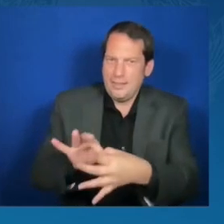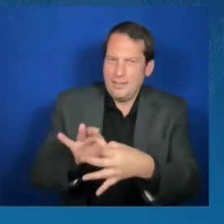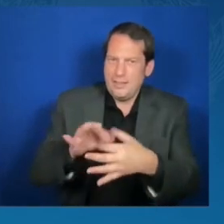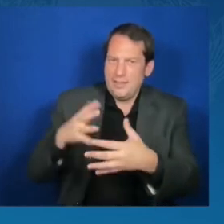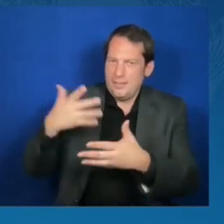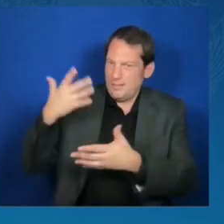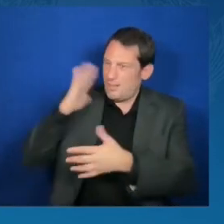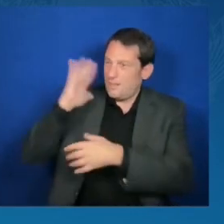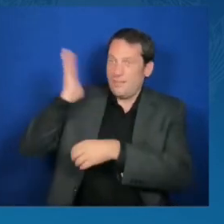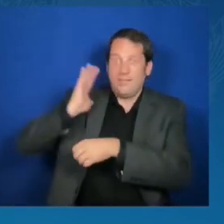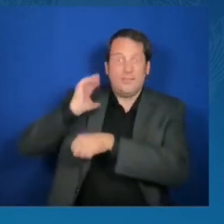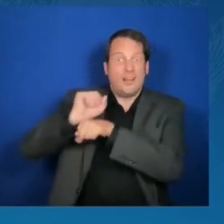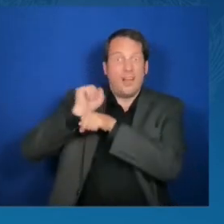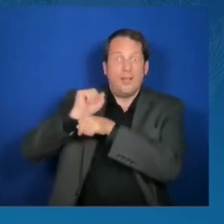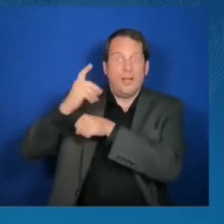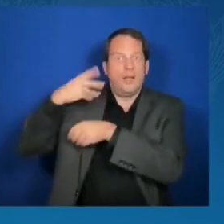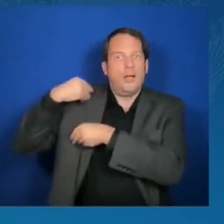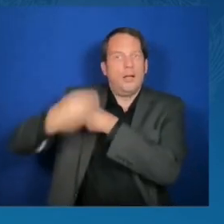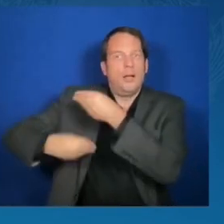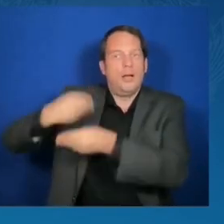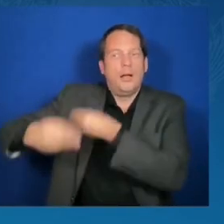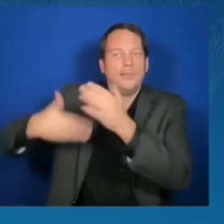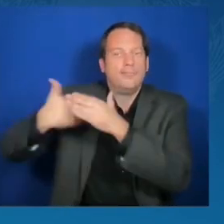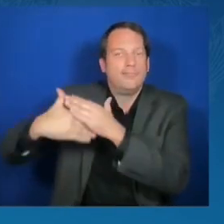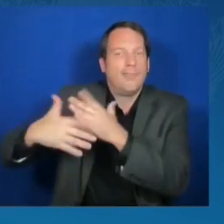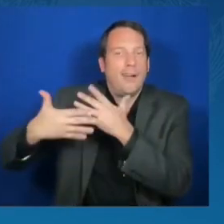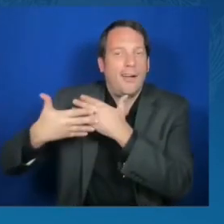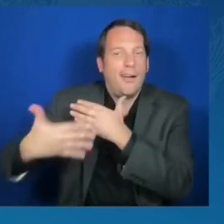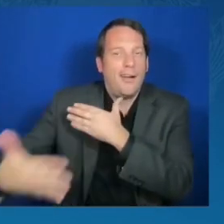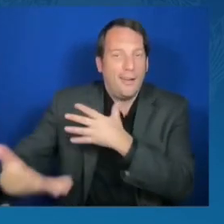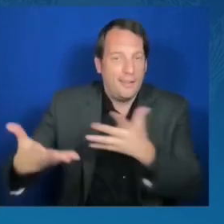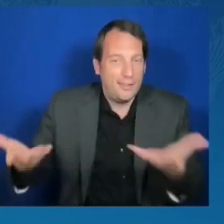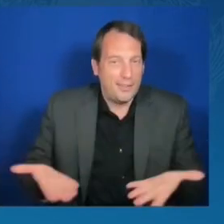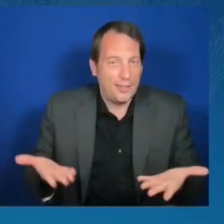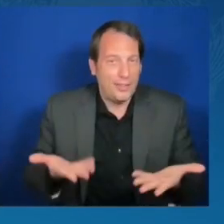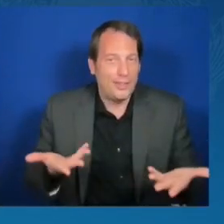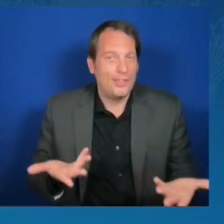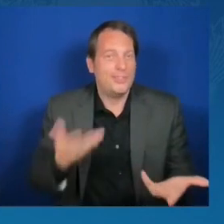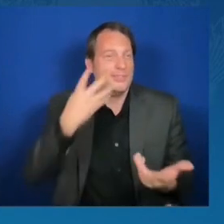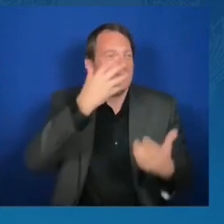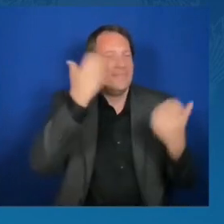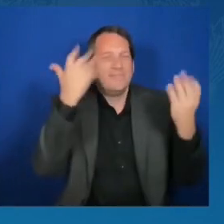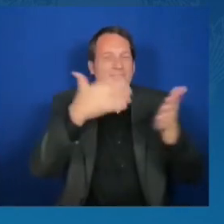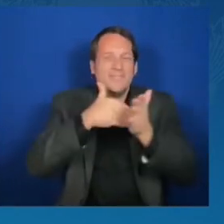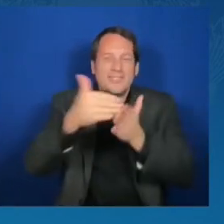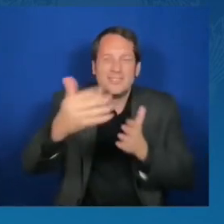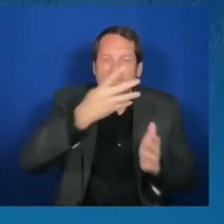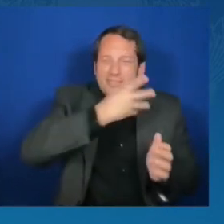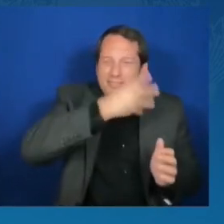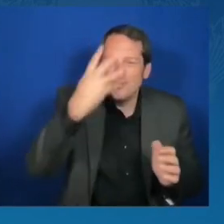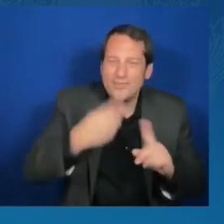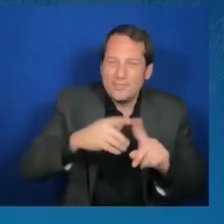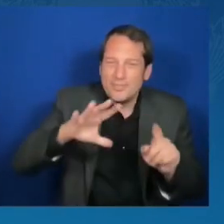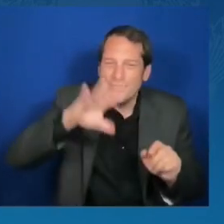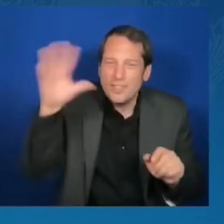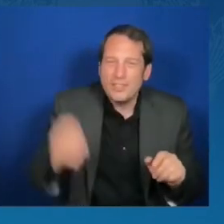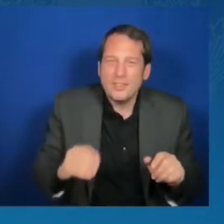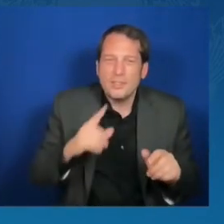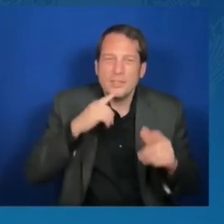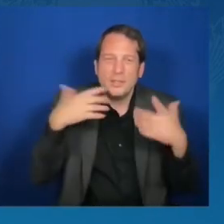Now, I've had the chance to spend some time with this incredibly vibrant community myself, here as well as in Africa.